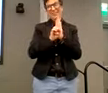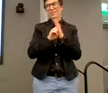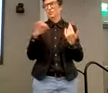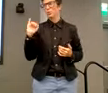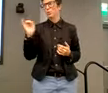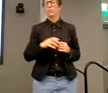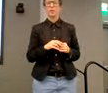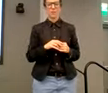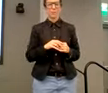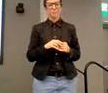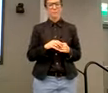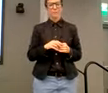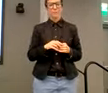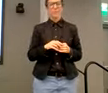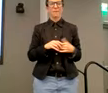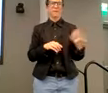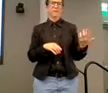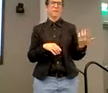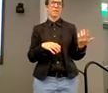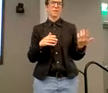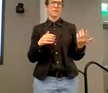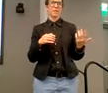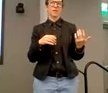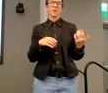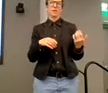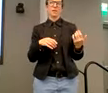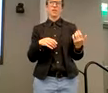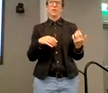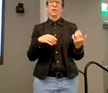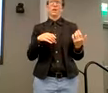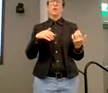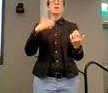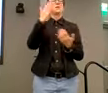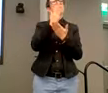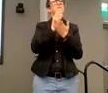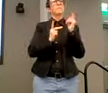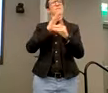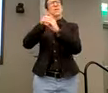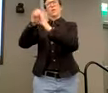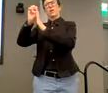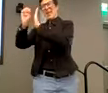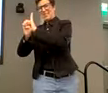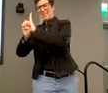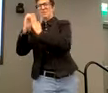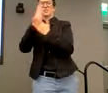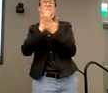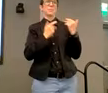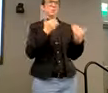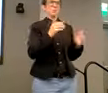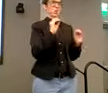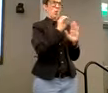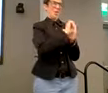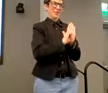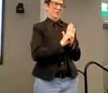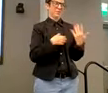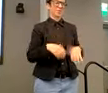You know, I, like everything, there are people who do things with ethics, and there are people who do things without ethics. And